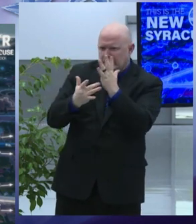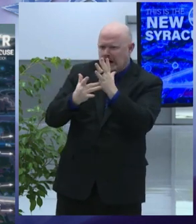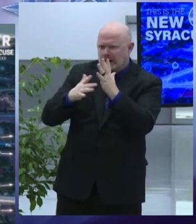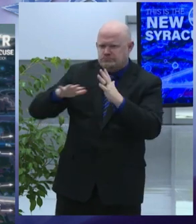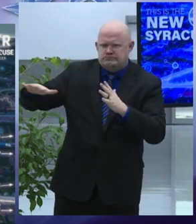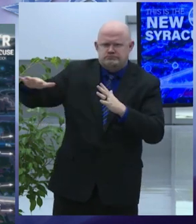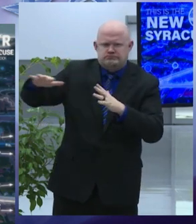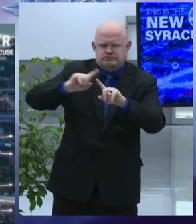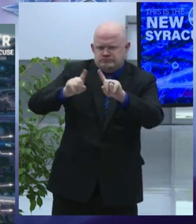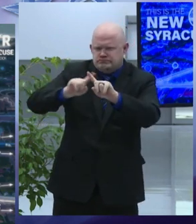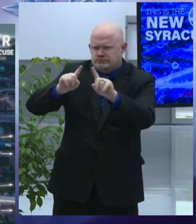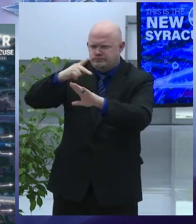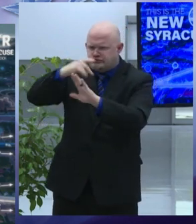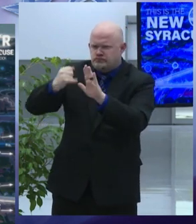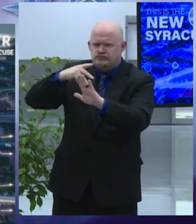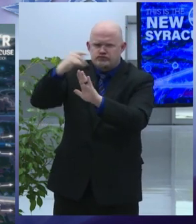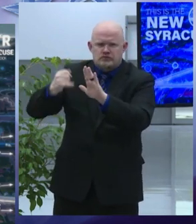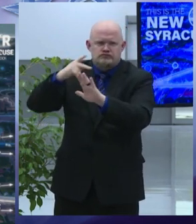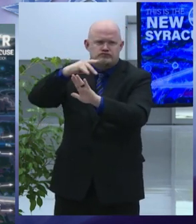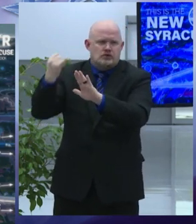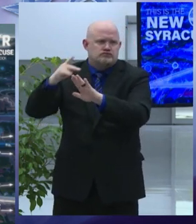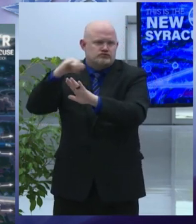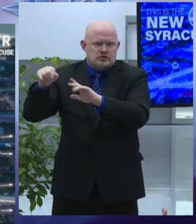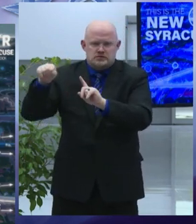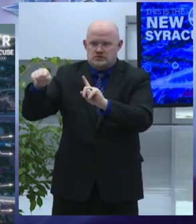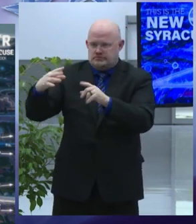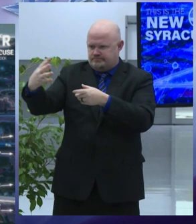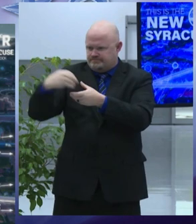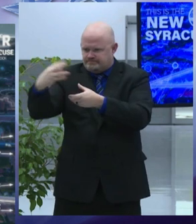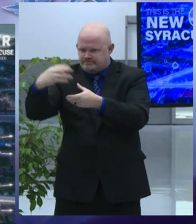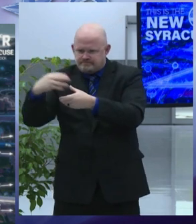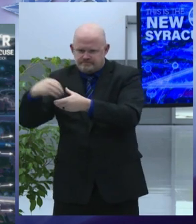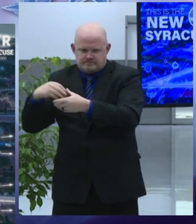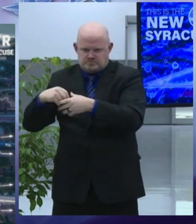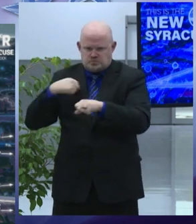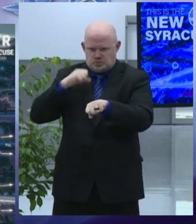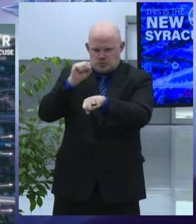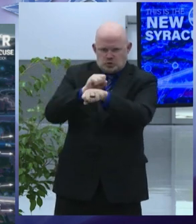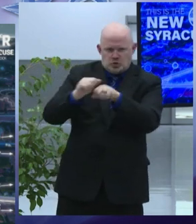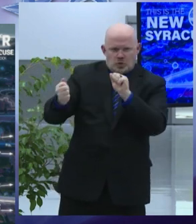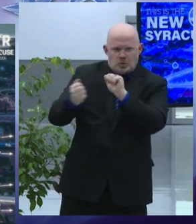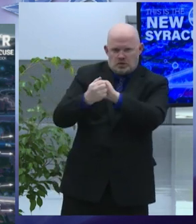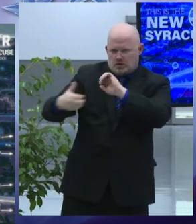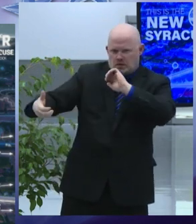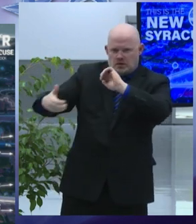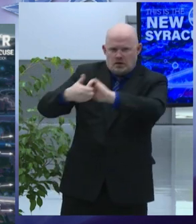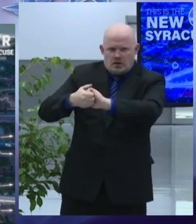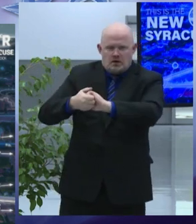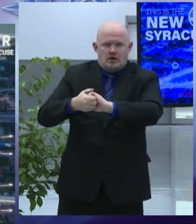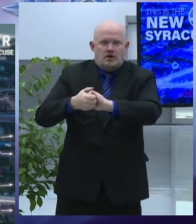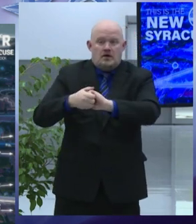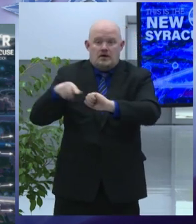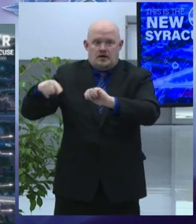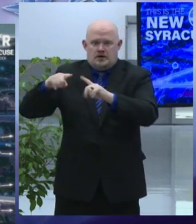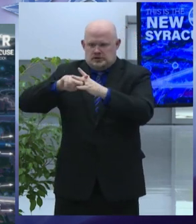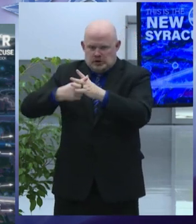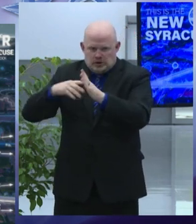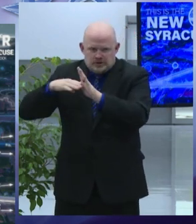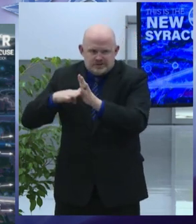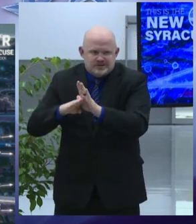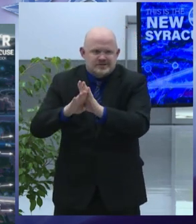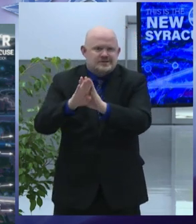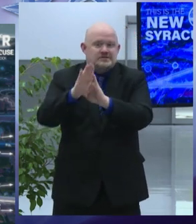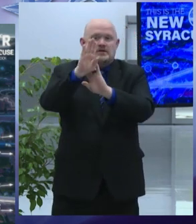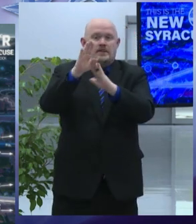on the Southside and all across the city and region to prepare for and gain careers in high-tech fields just a few blocks